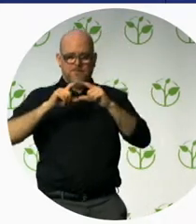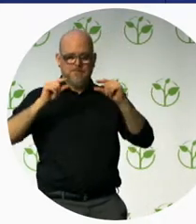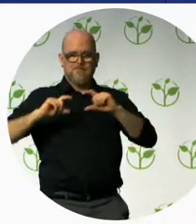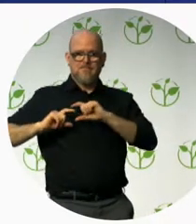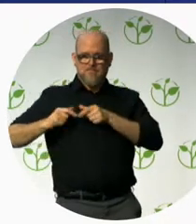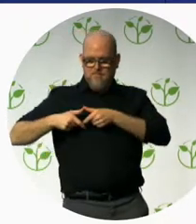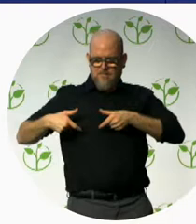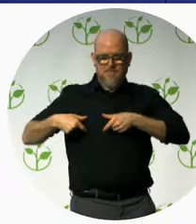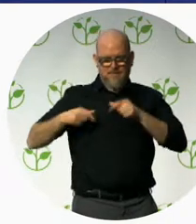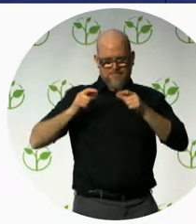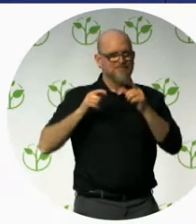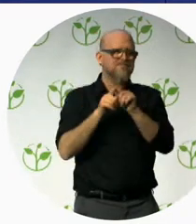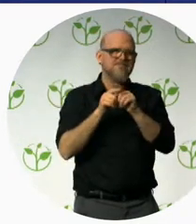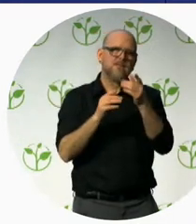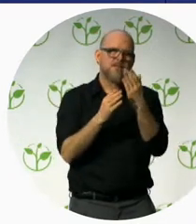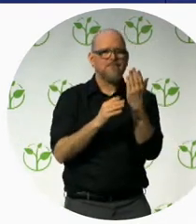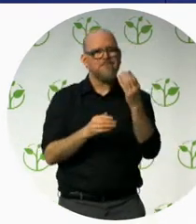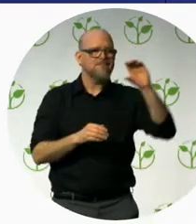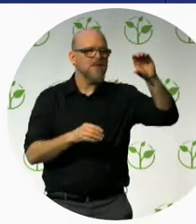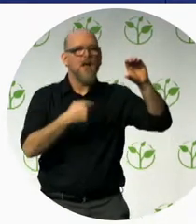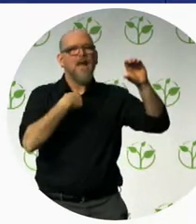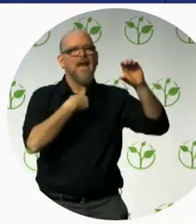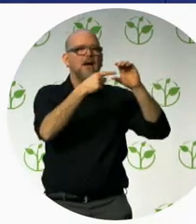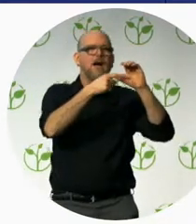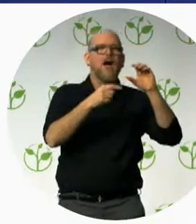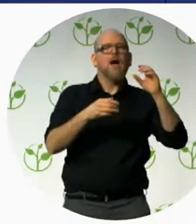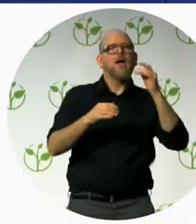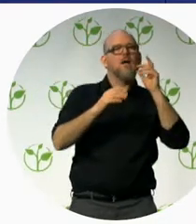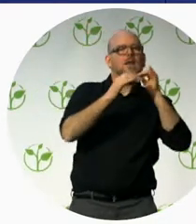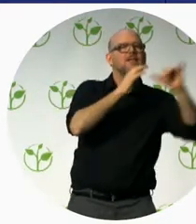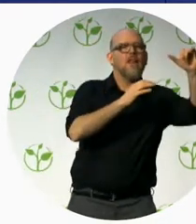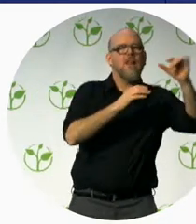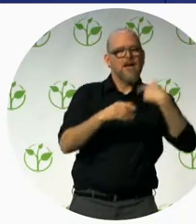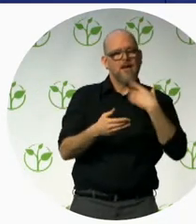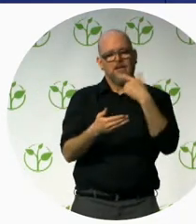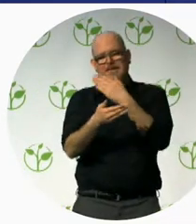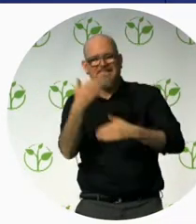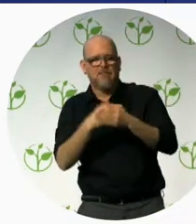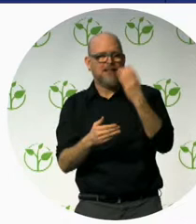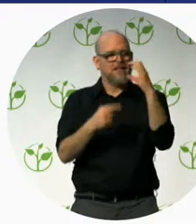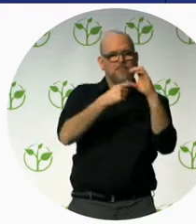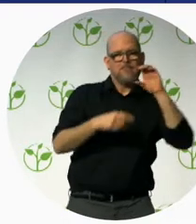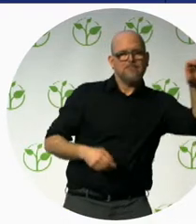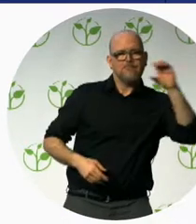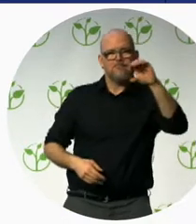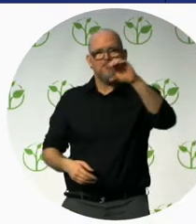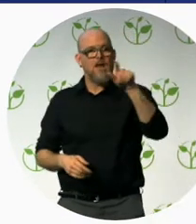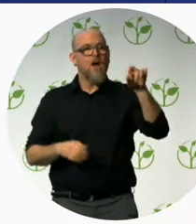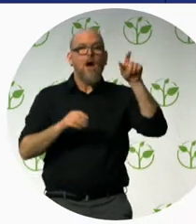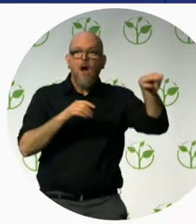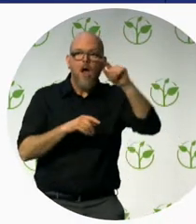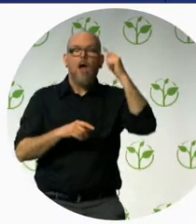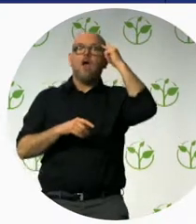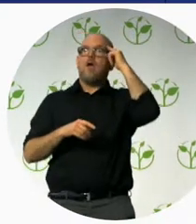address this offer to tourists with disabilities. Myślę, że interesującą możliwością